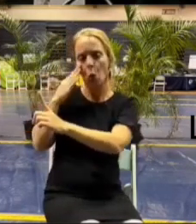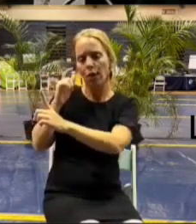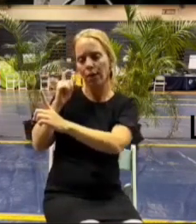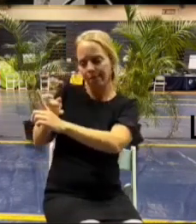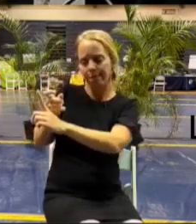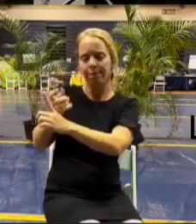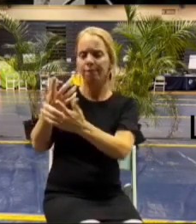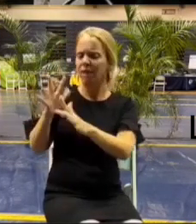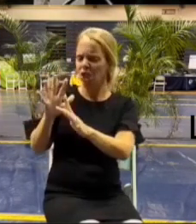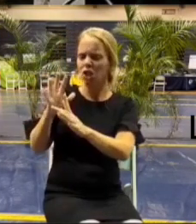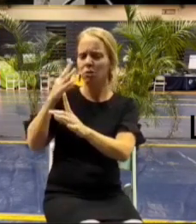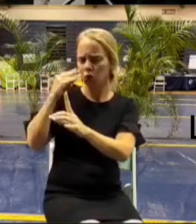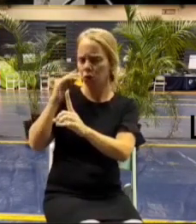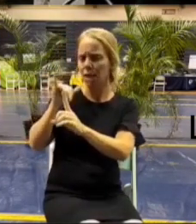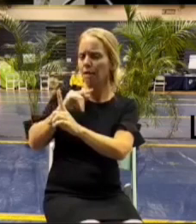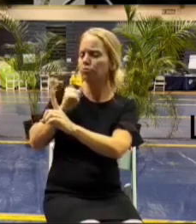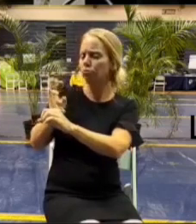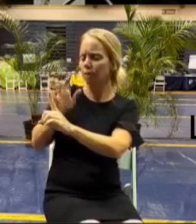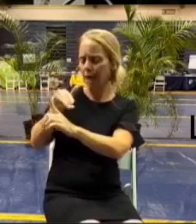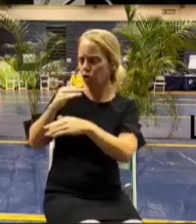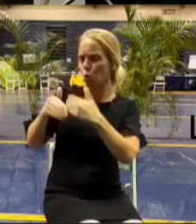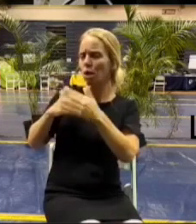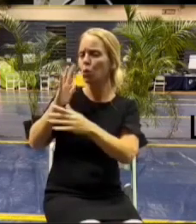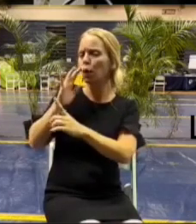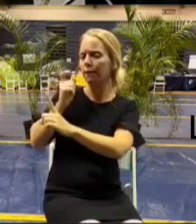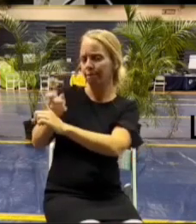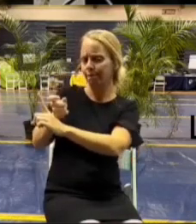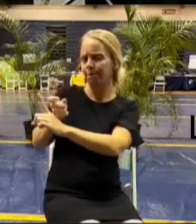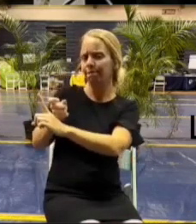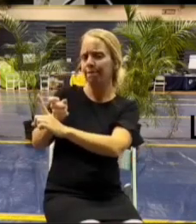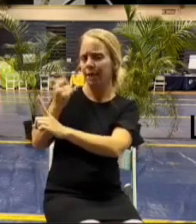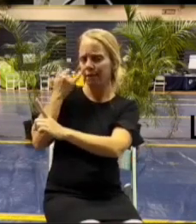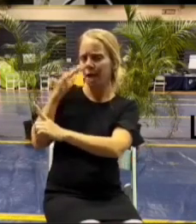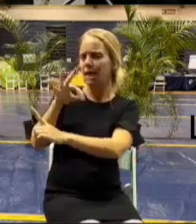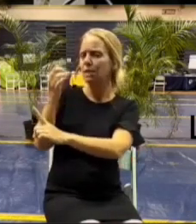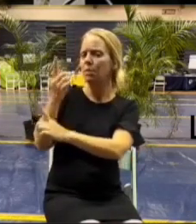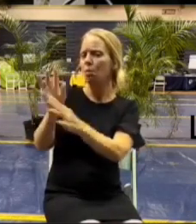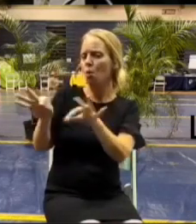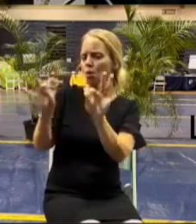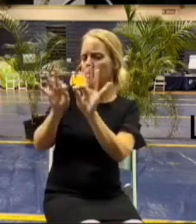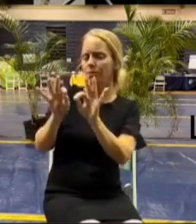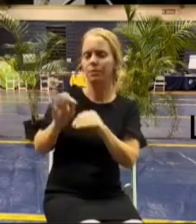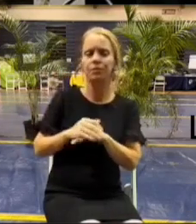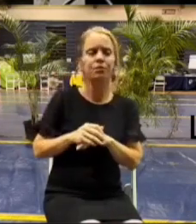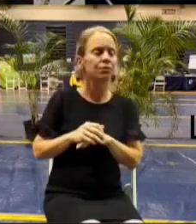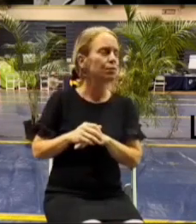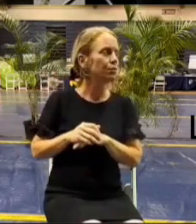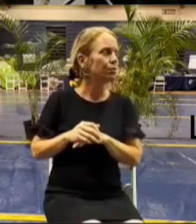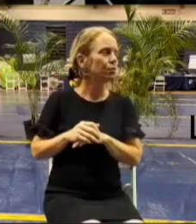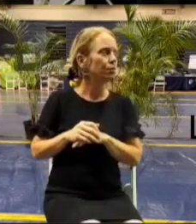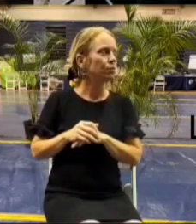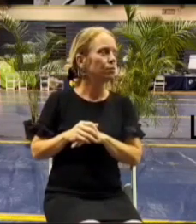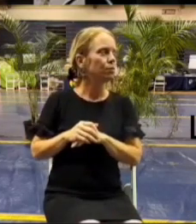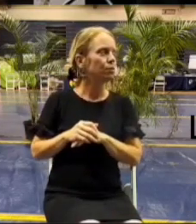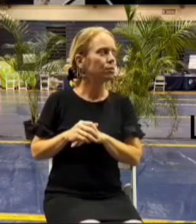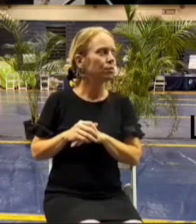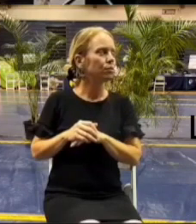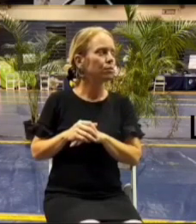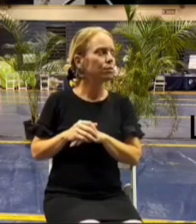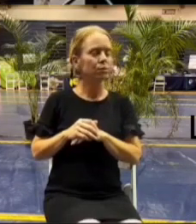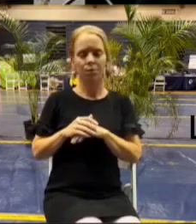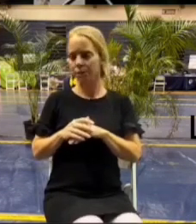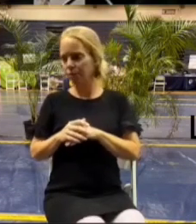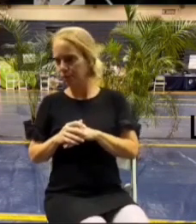uh it is our it is our process and we will do it for you now um i talked about roes so